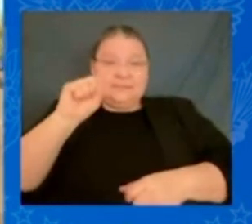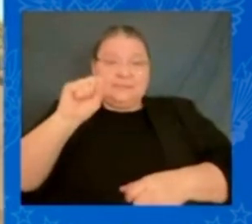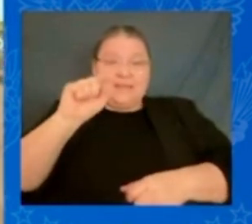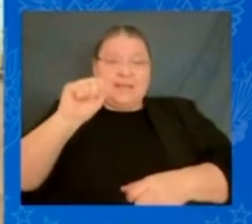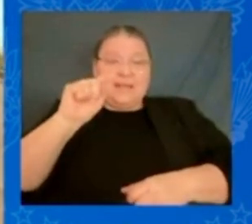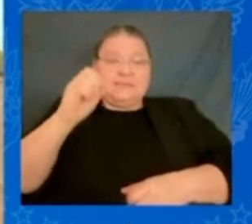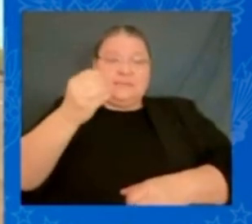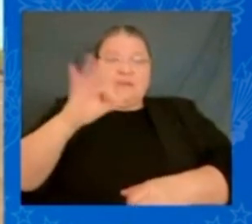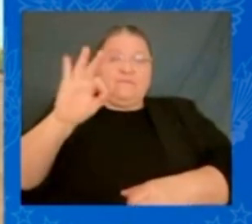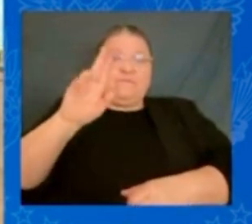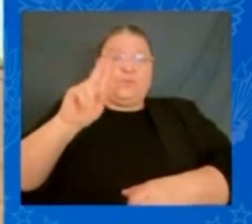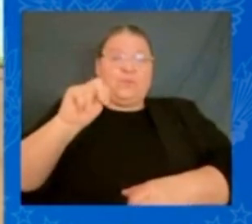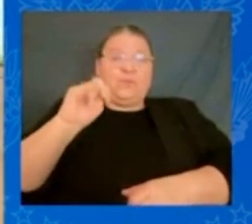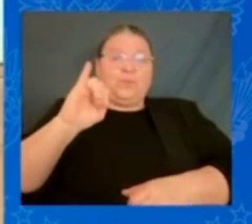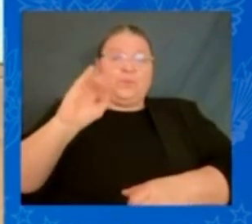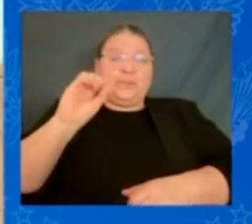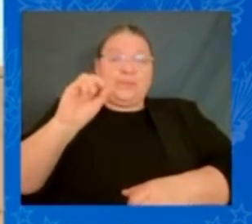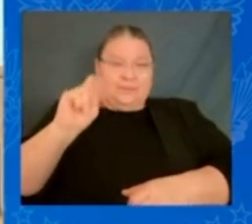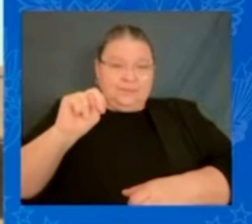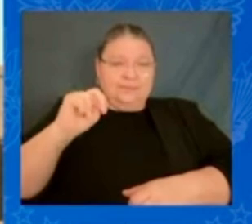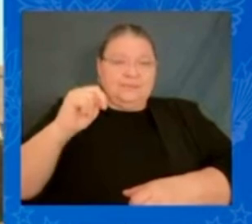cutting Medicare and Social Security. Oh, yeah!